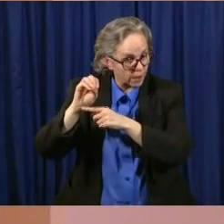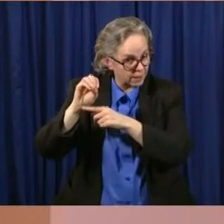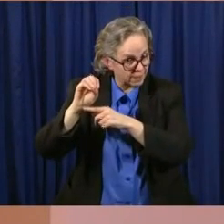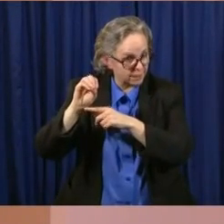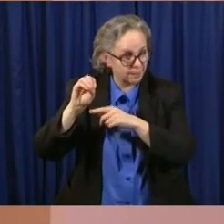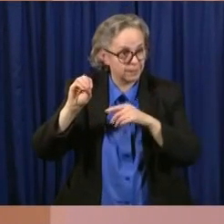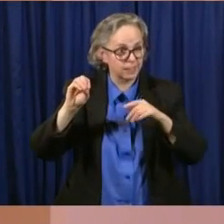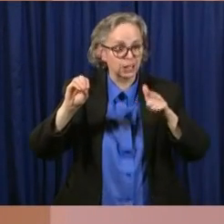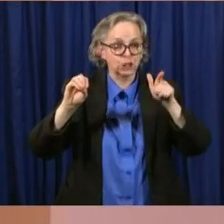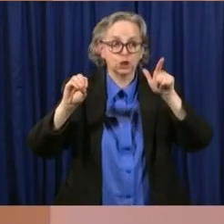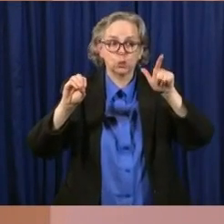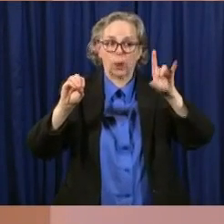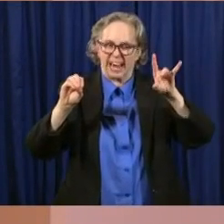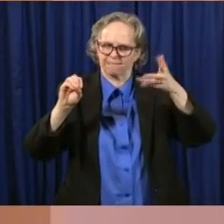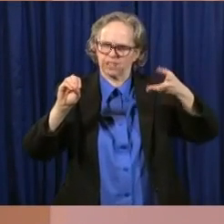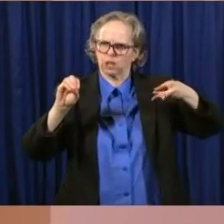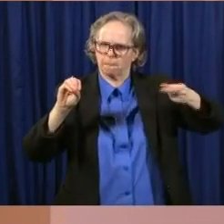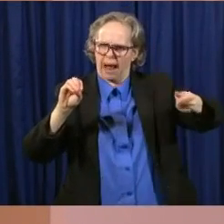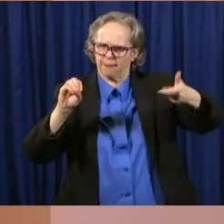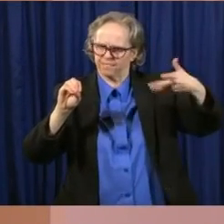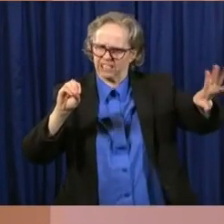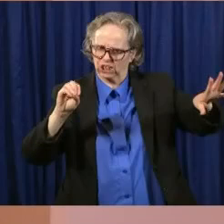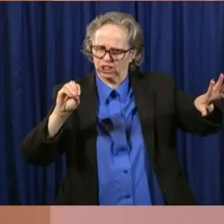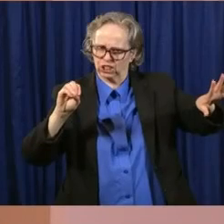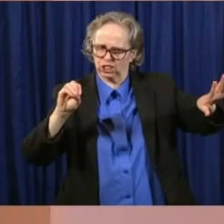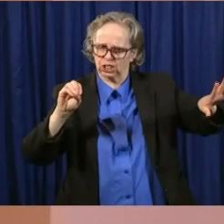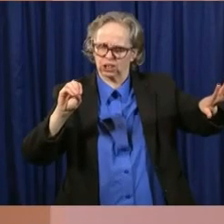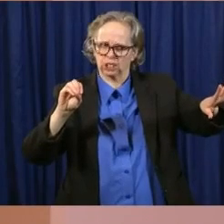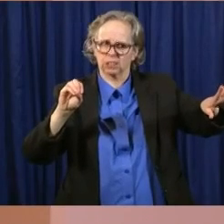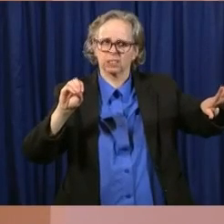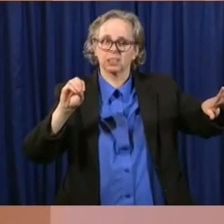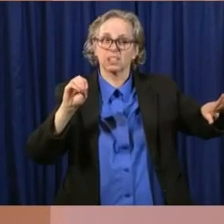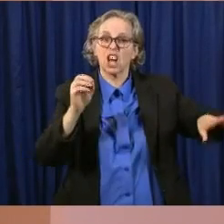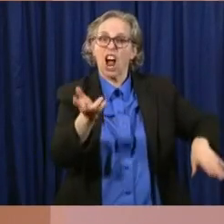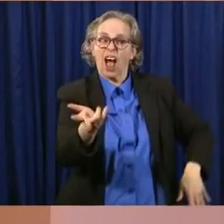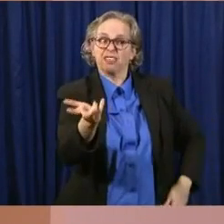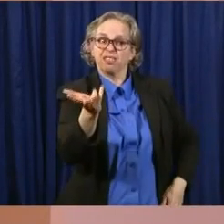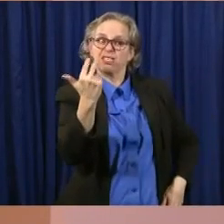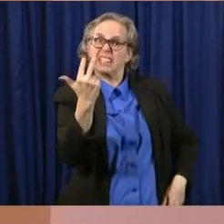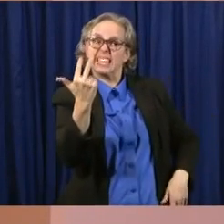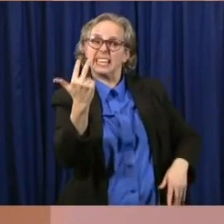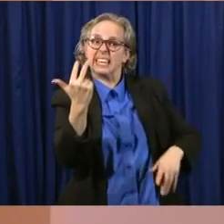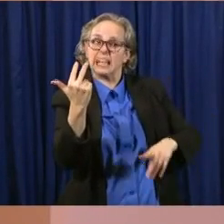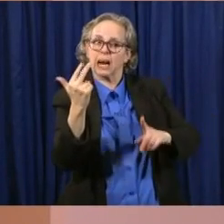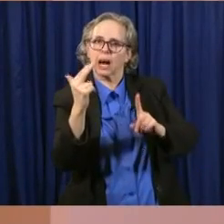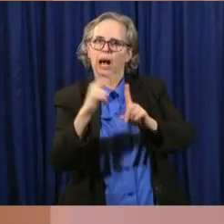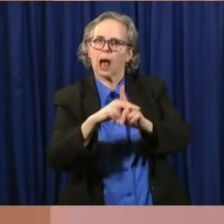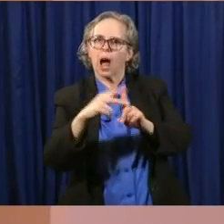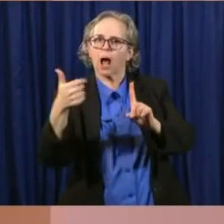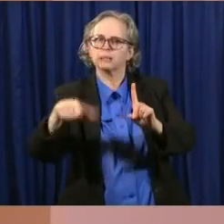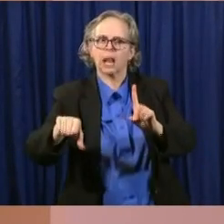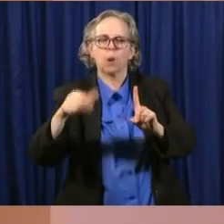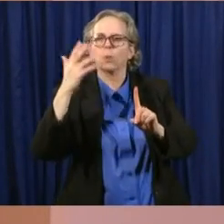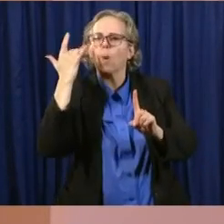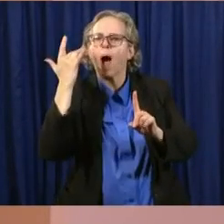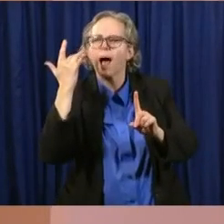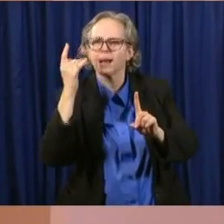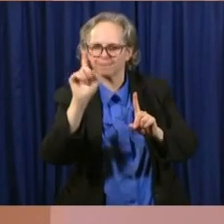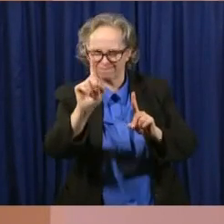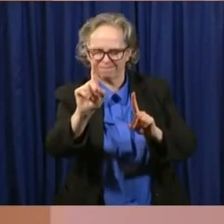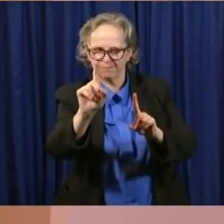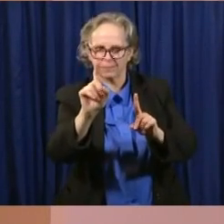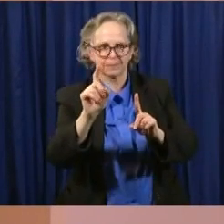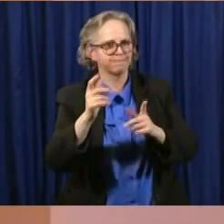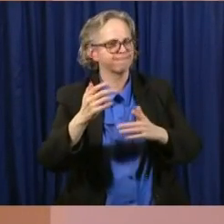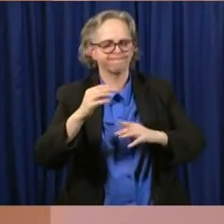being paid. Three of the pandemic claims were denied because the individuals did not meet the threshold to qualify